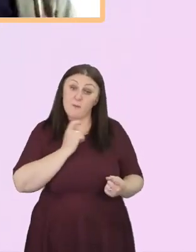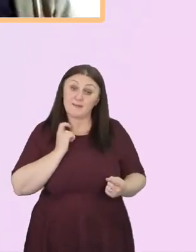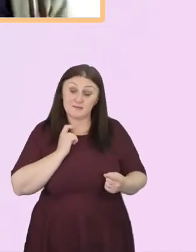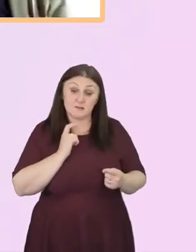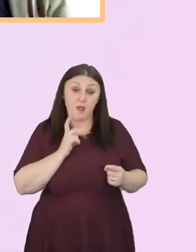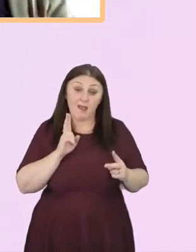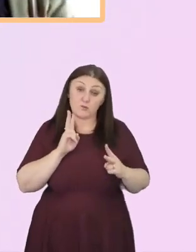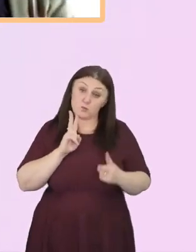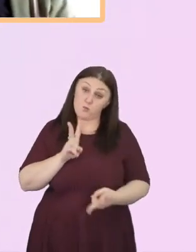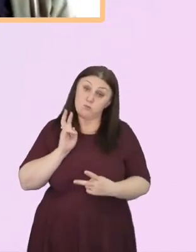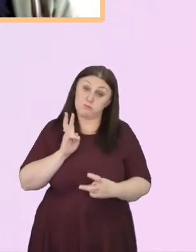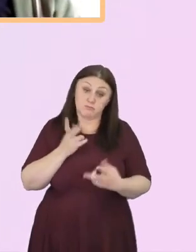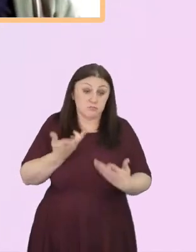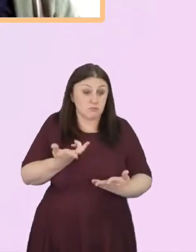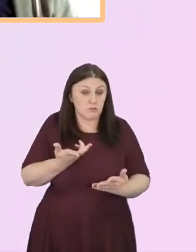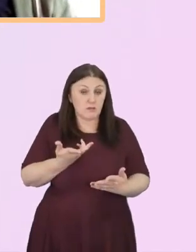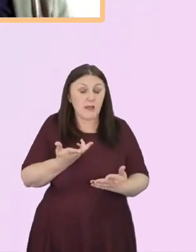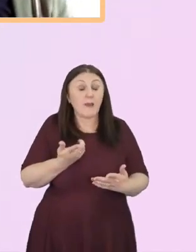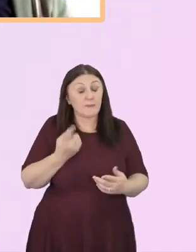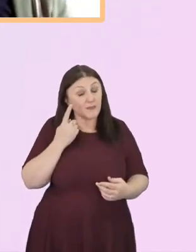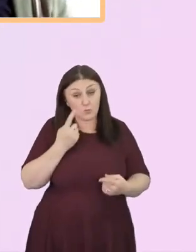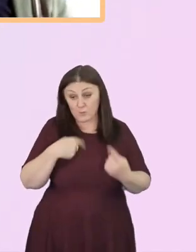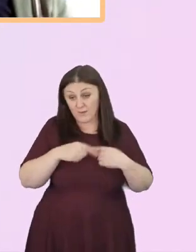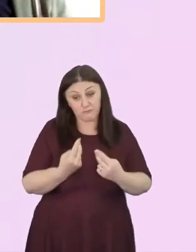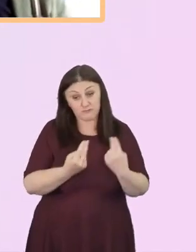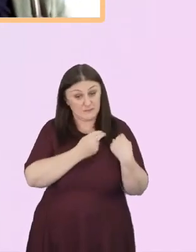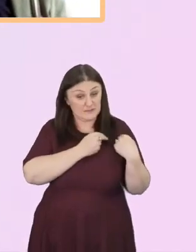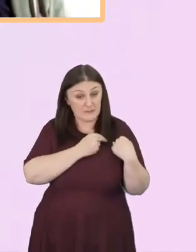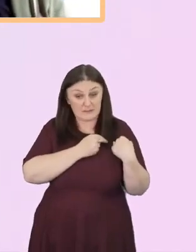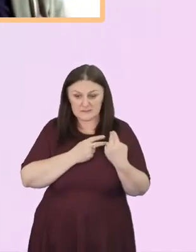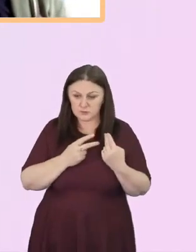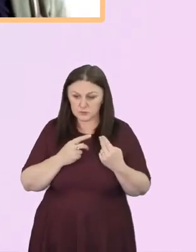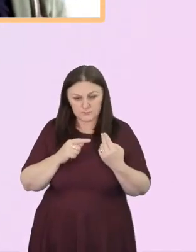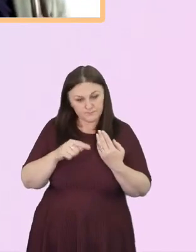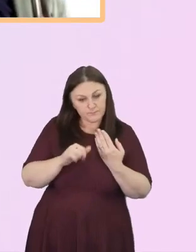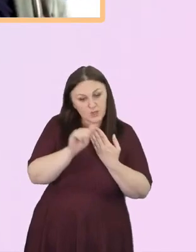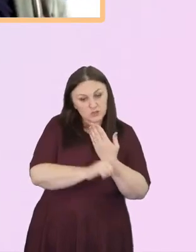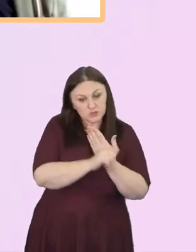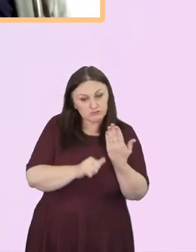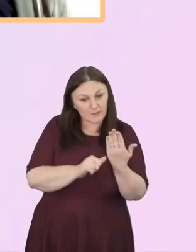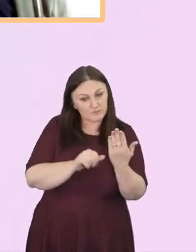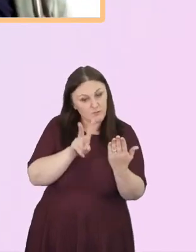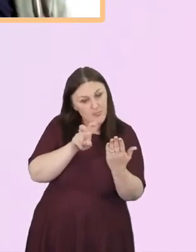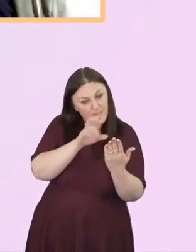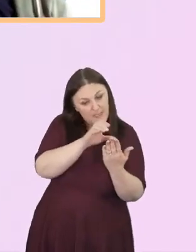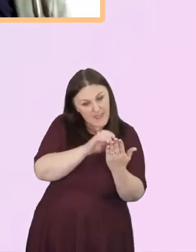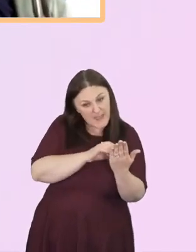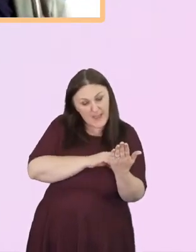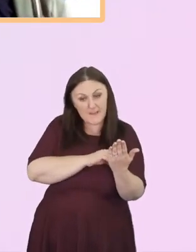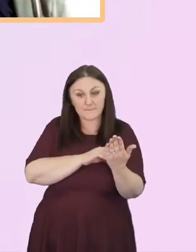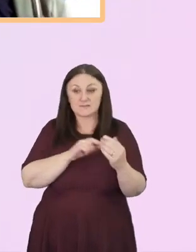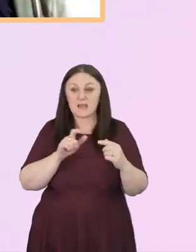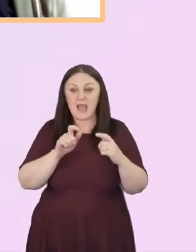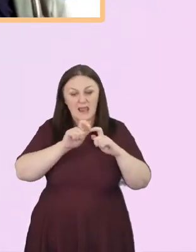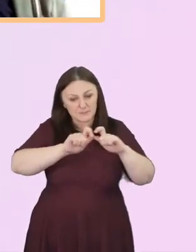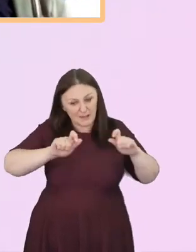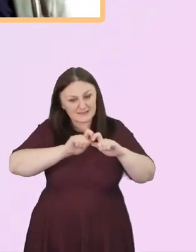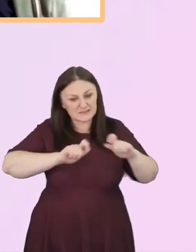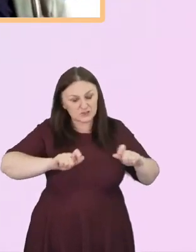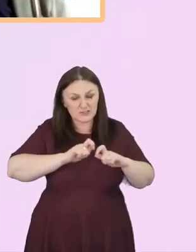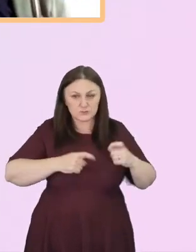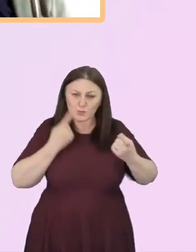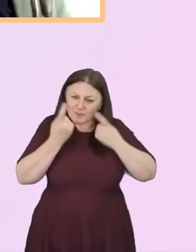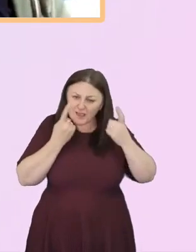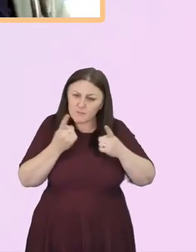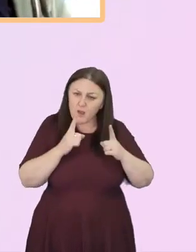think about the kind of passages and scriptural themes that we choose to bring out. Each week, before